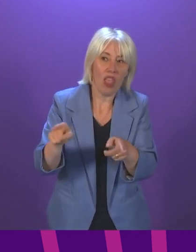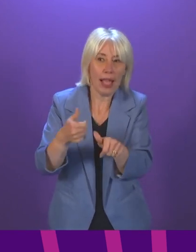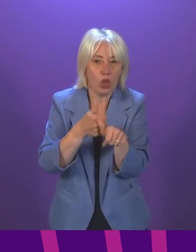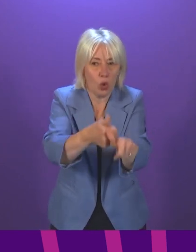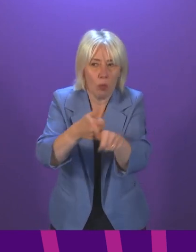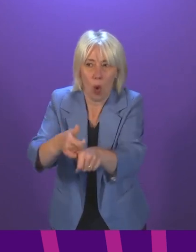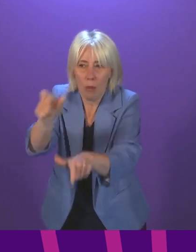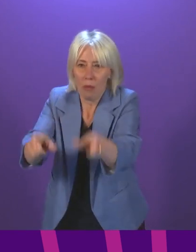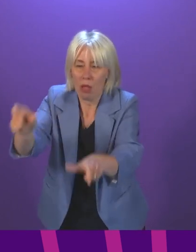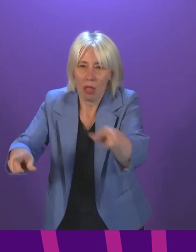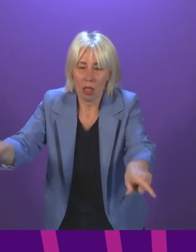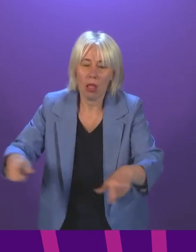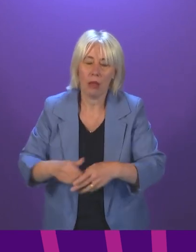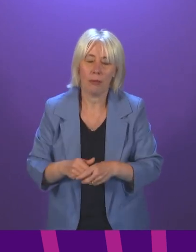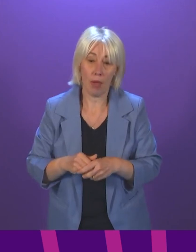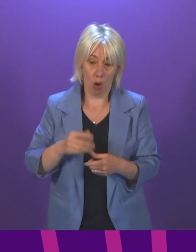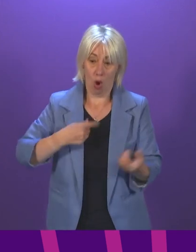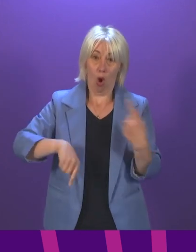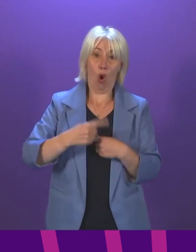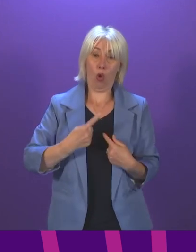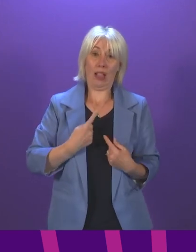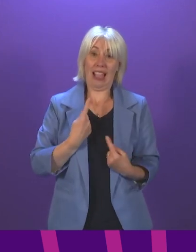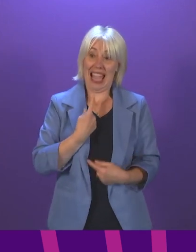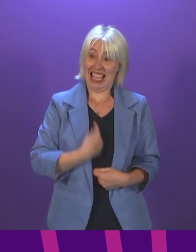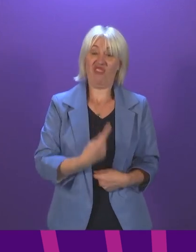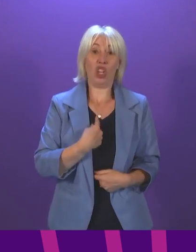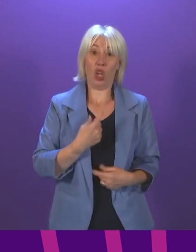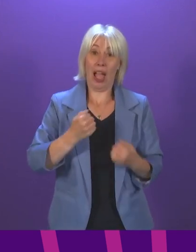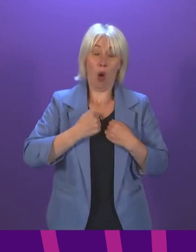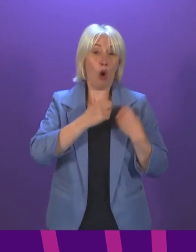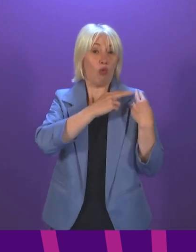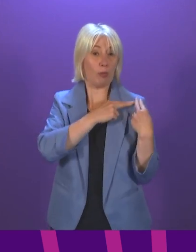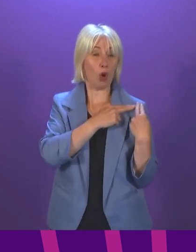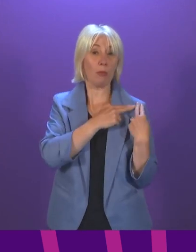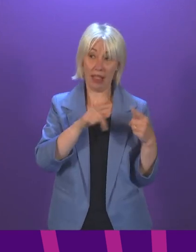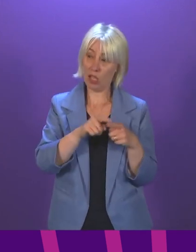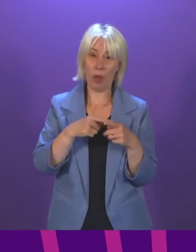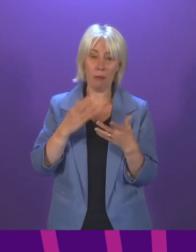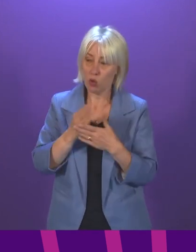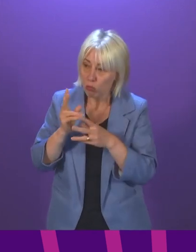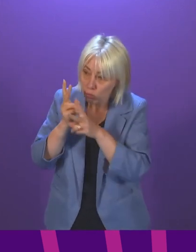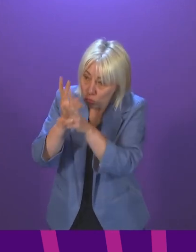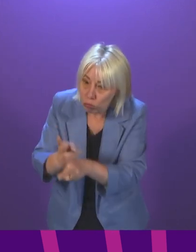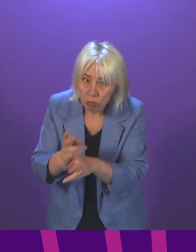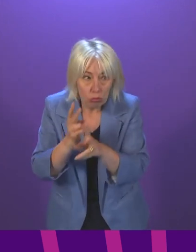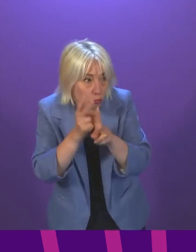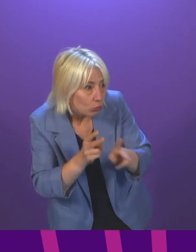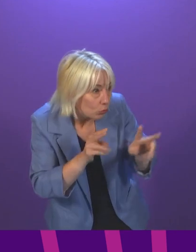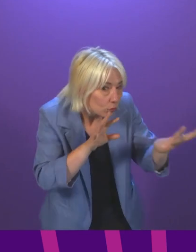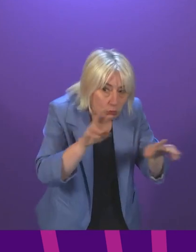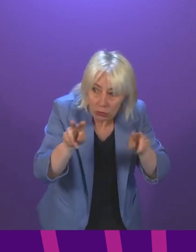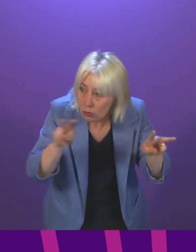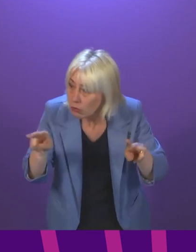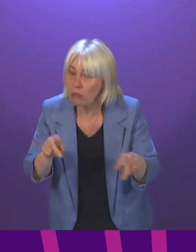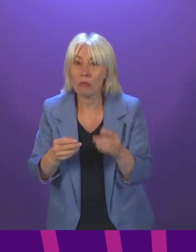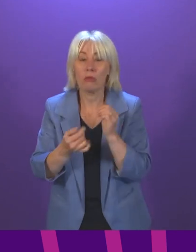as possible. Of course, all of us as individuals have a role to play in trying to make sure that we are looking out for and looking after some of